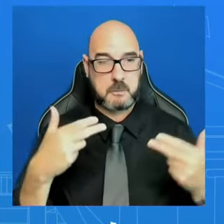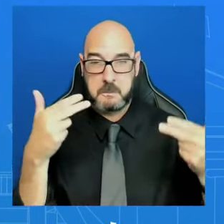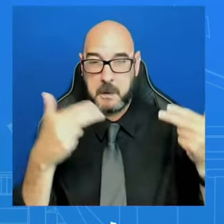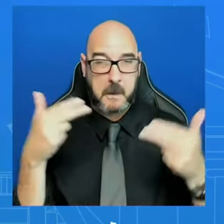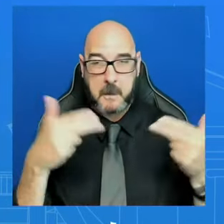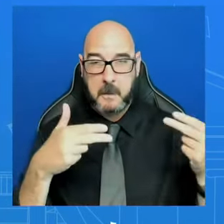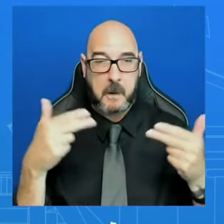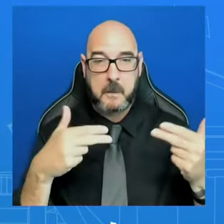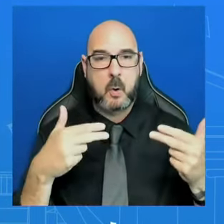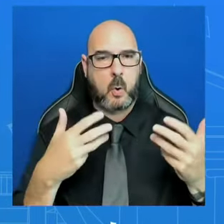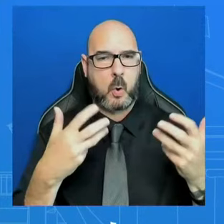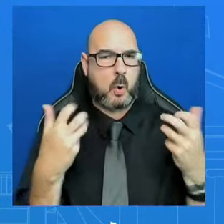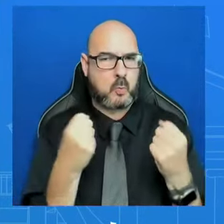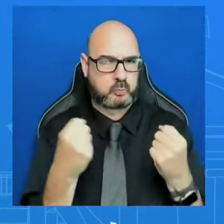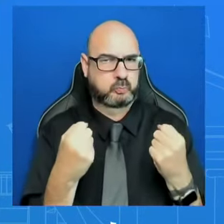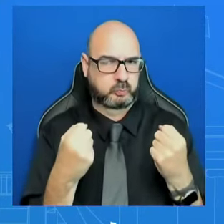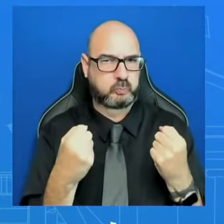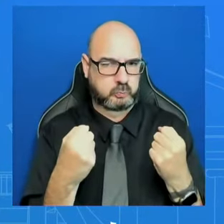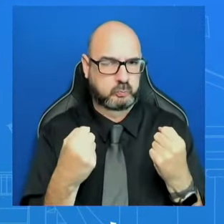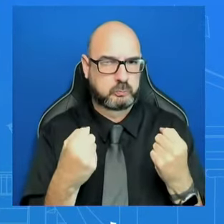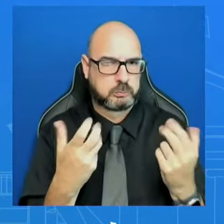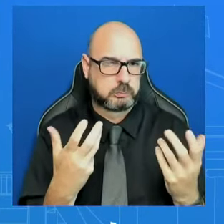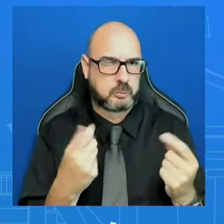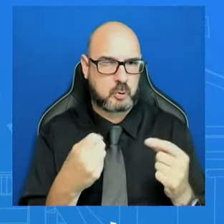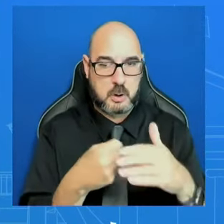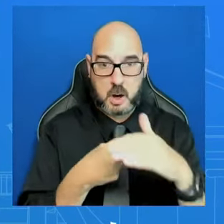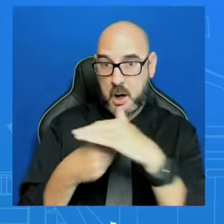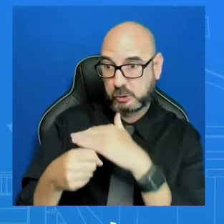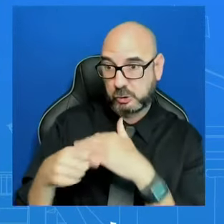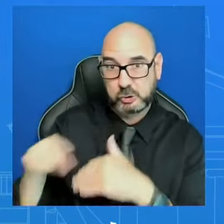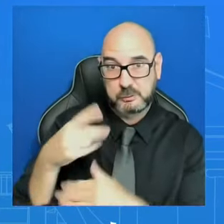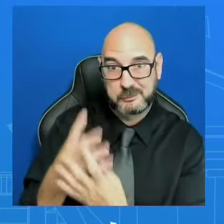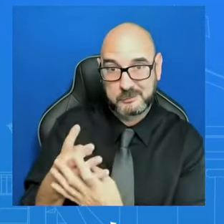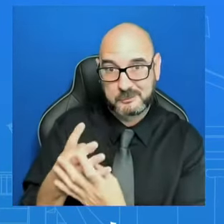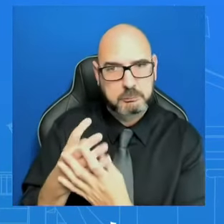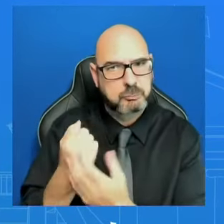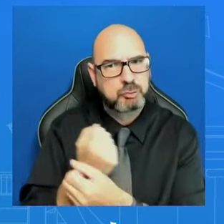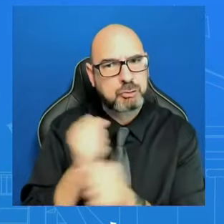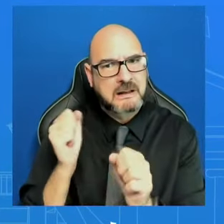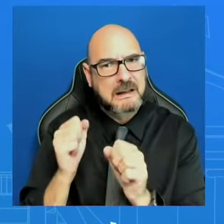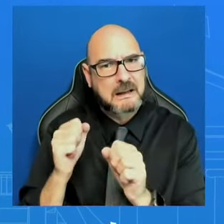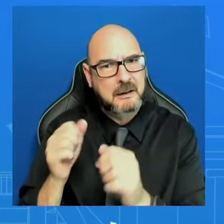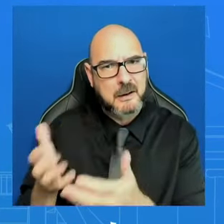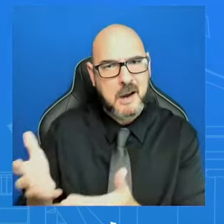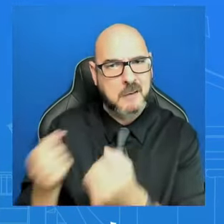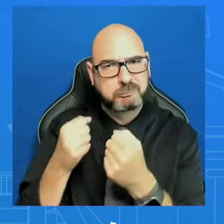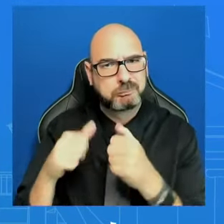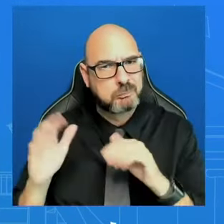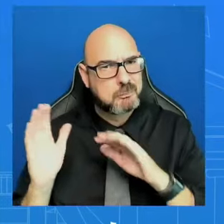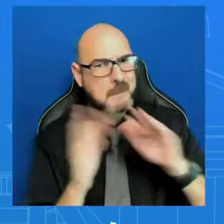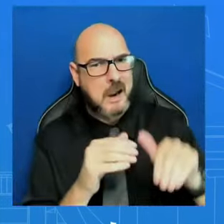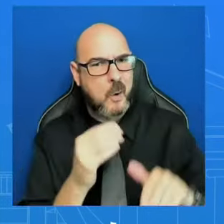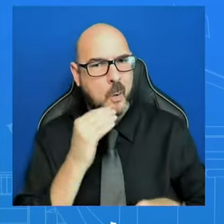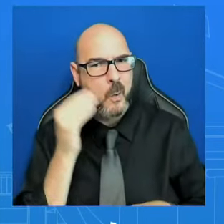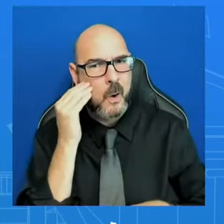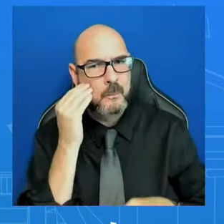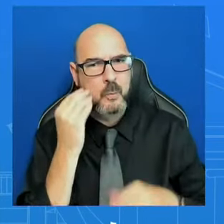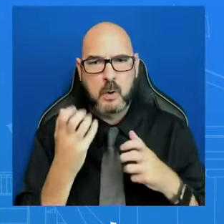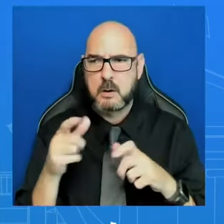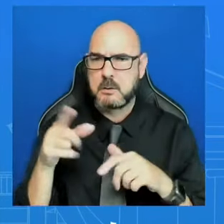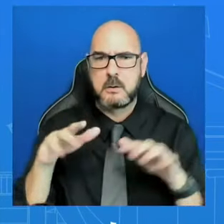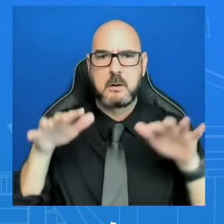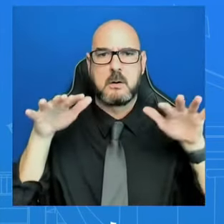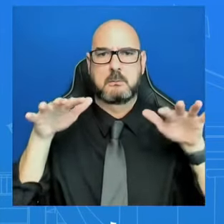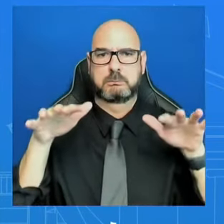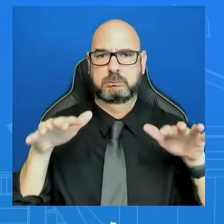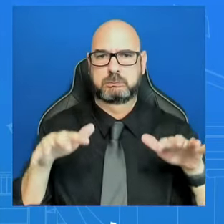hostages to get out and more aid to get in, absent, you know, a calming down, that he will have to reconsider his own